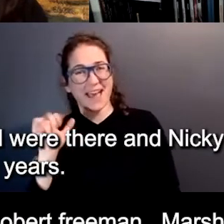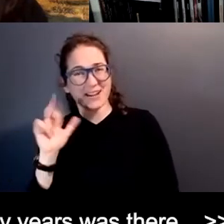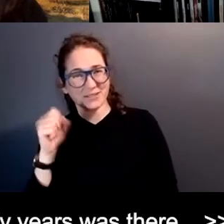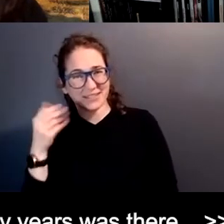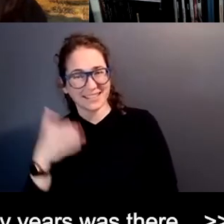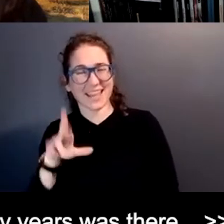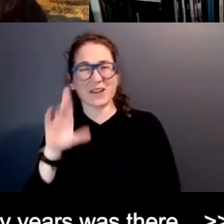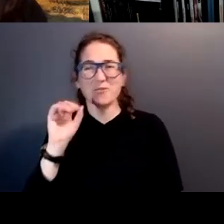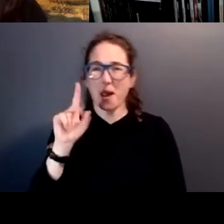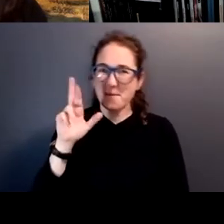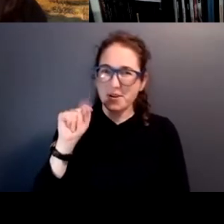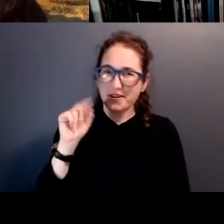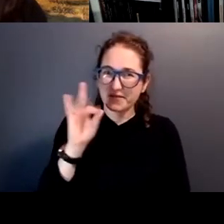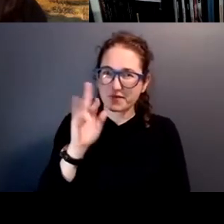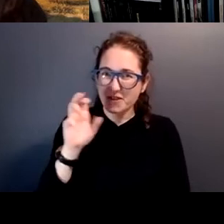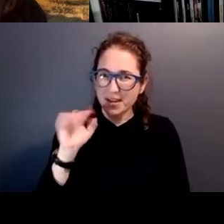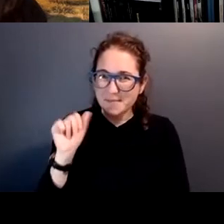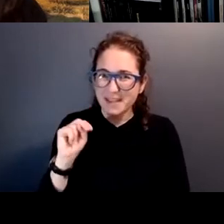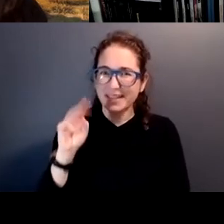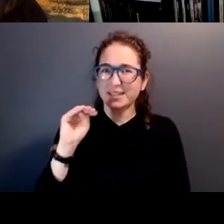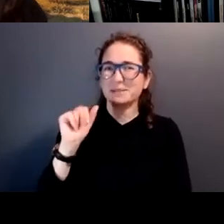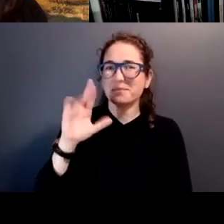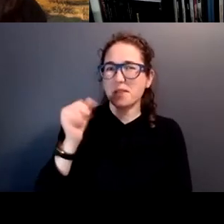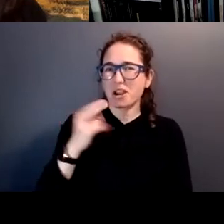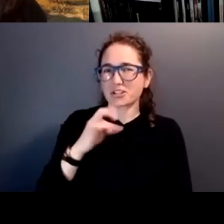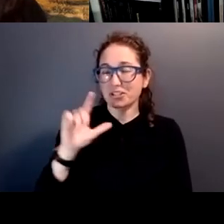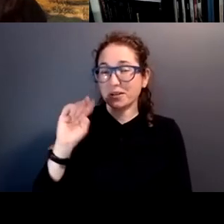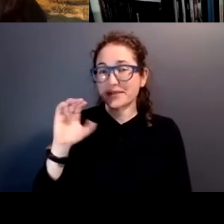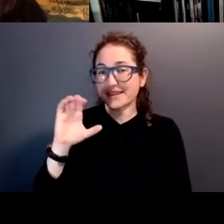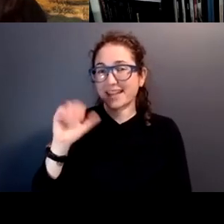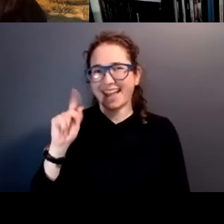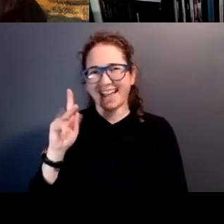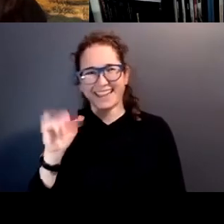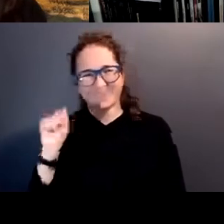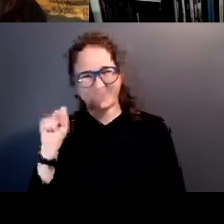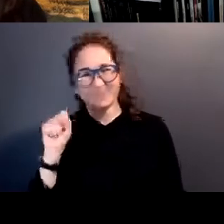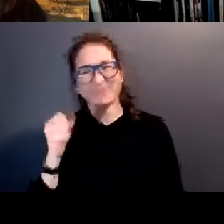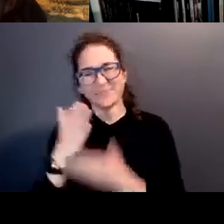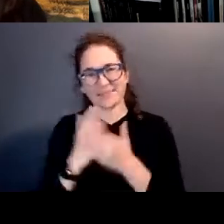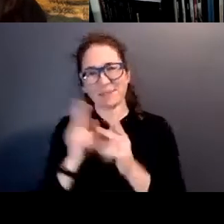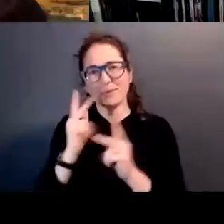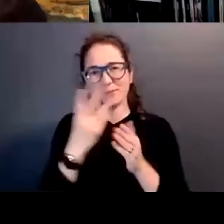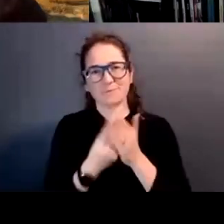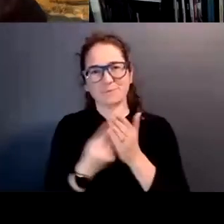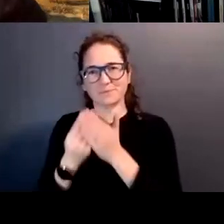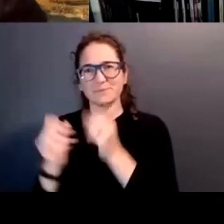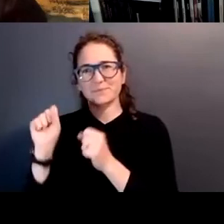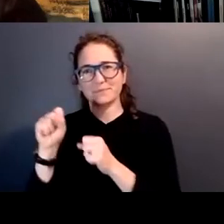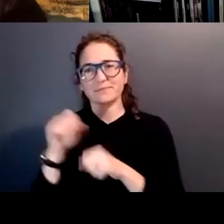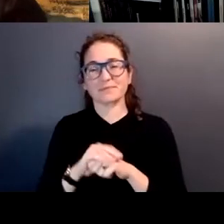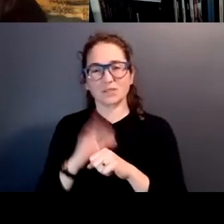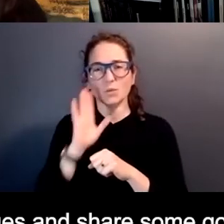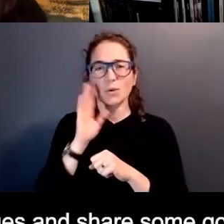Robert Freeman was there. Marshall McKay was there. And those are people who are no longer with us. And so we're going to